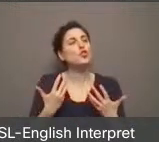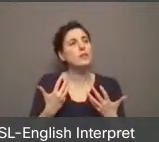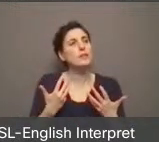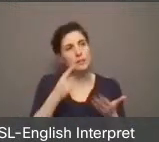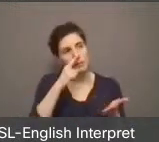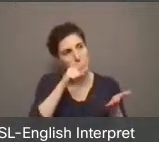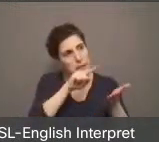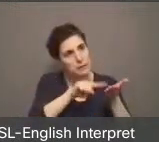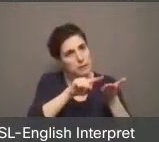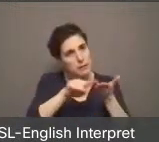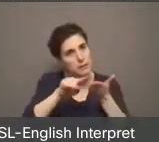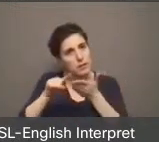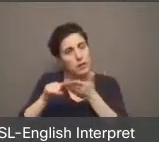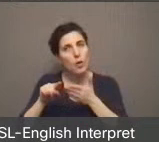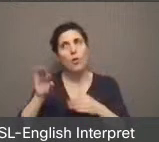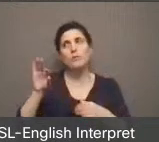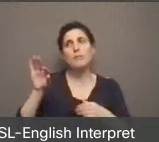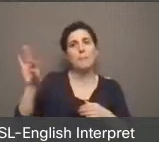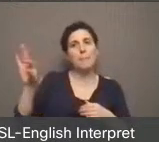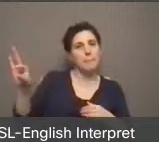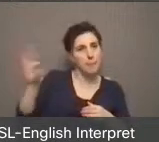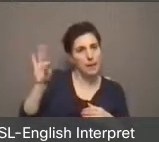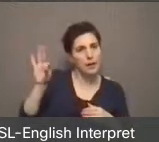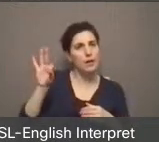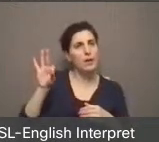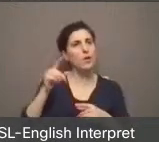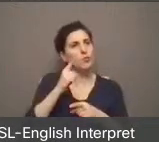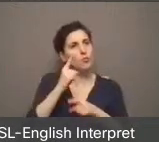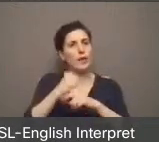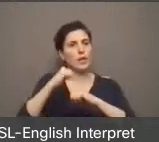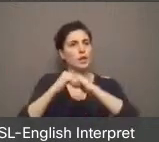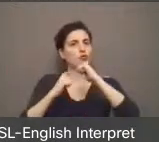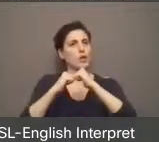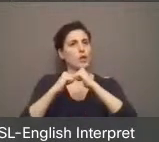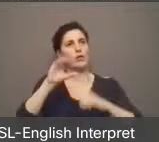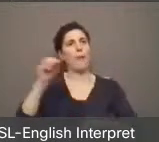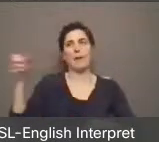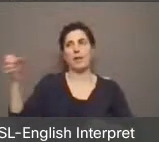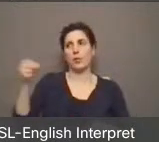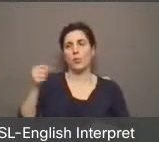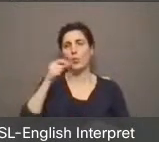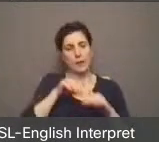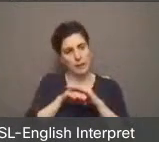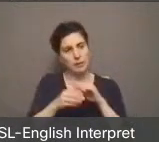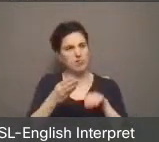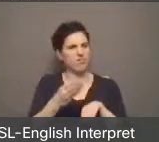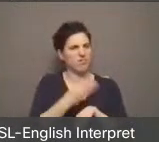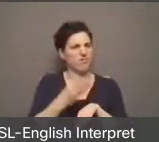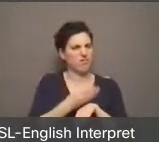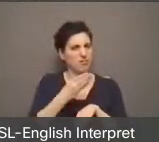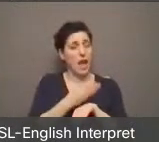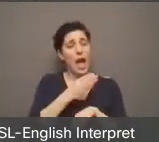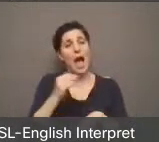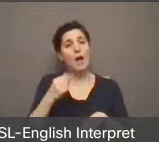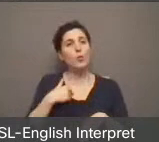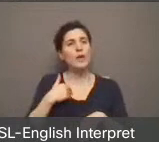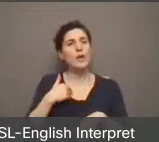construction company that will do the rebuild, and we're also consulting with